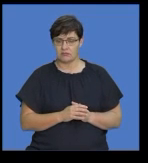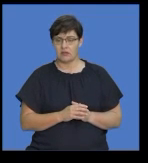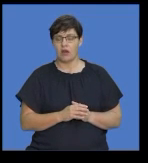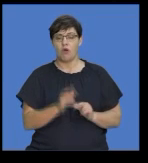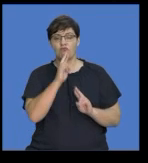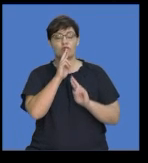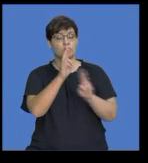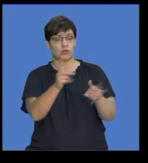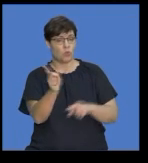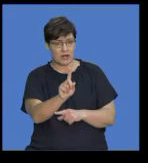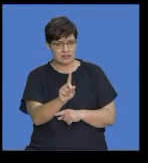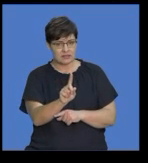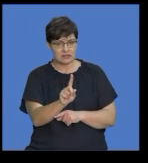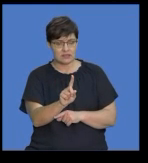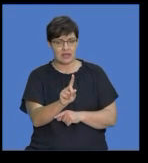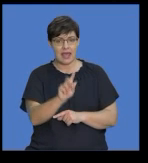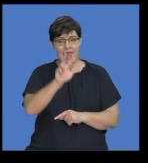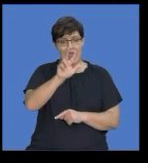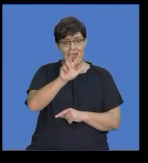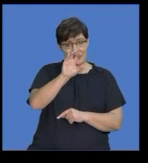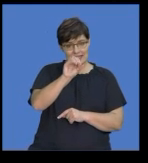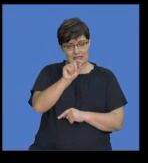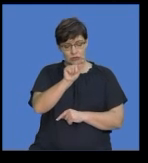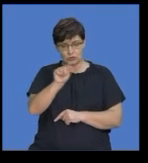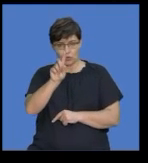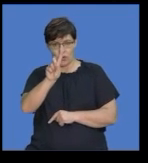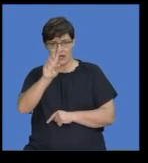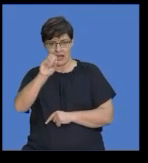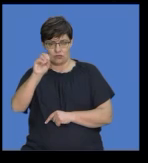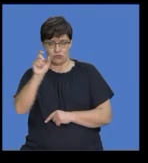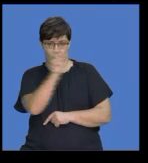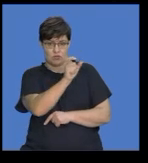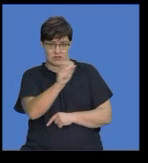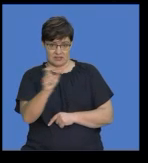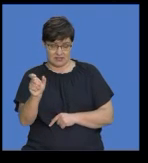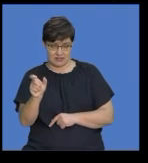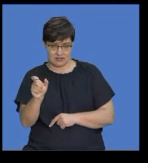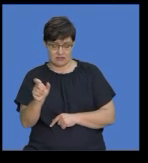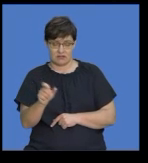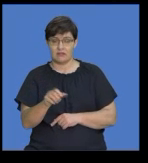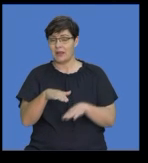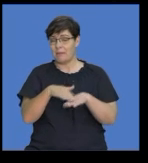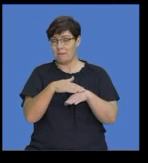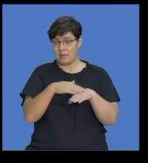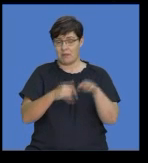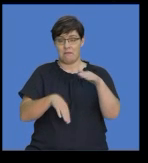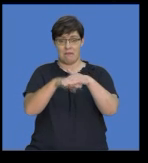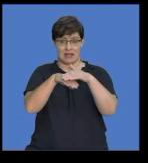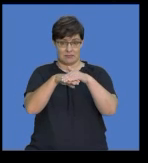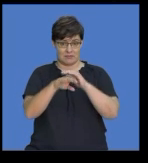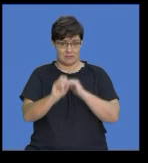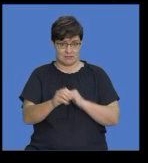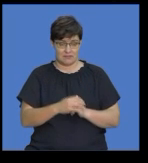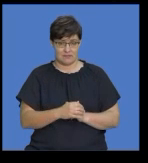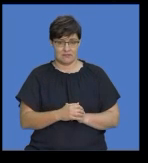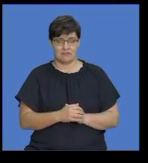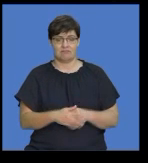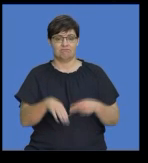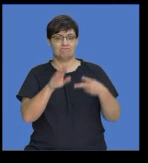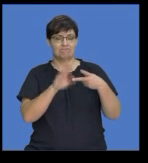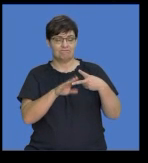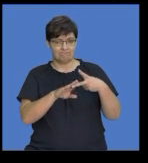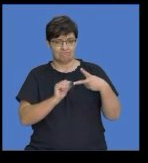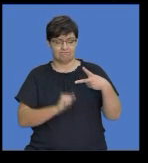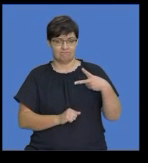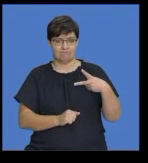80 to 100 words in length. That's your minimum and maximum there. You need to write down the number again.